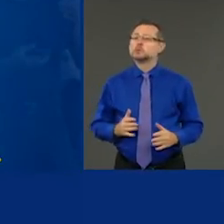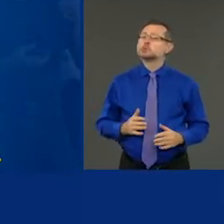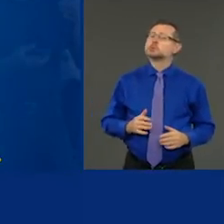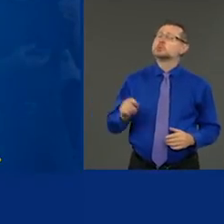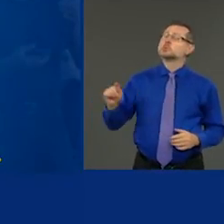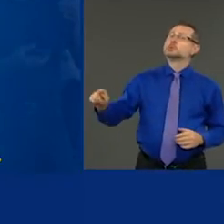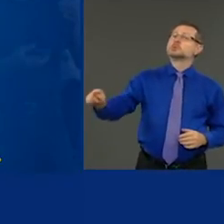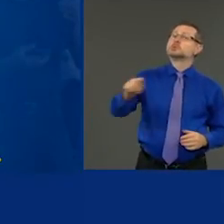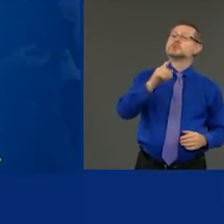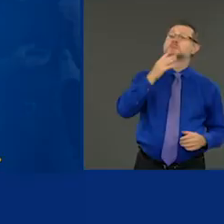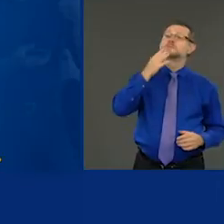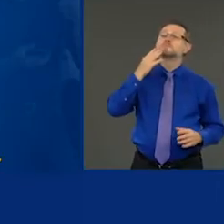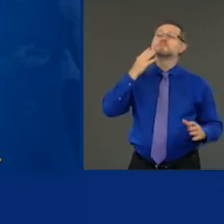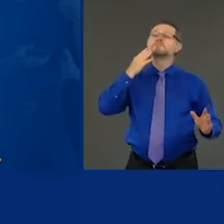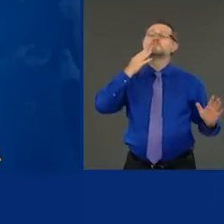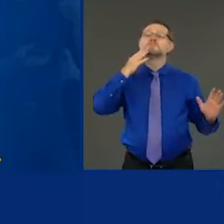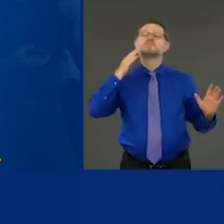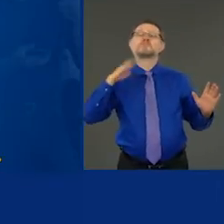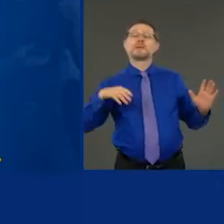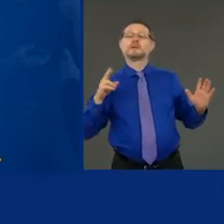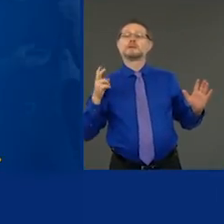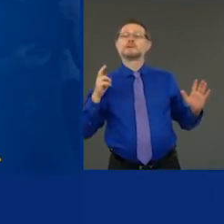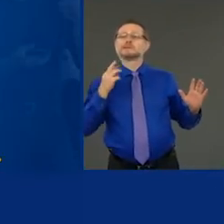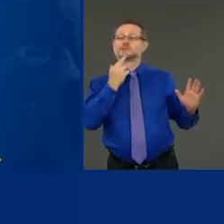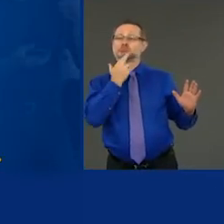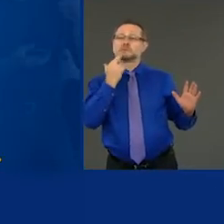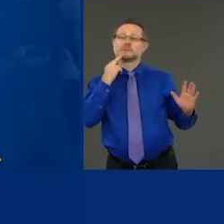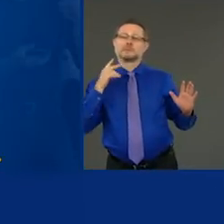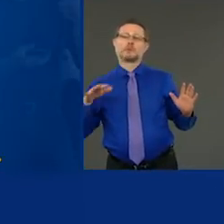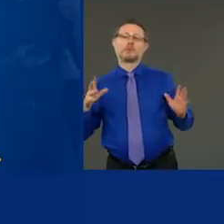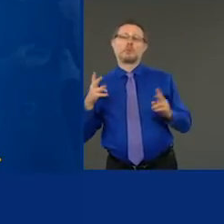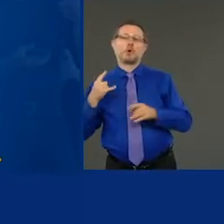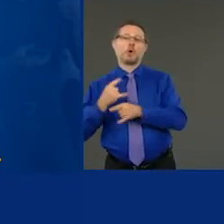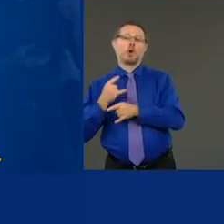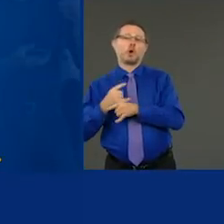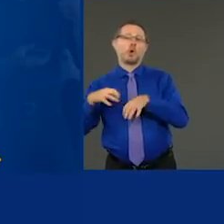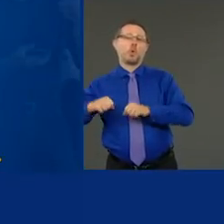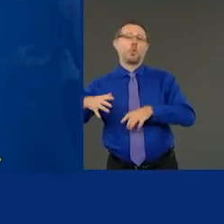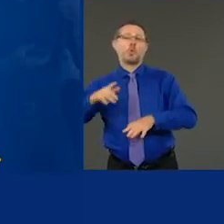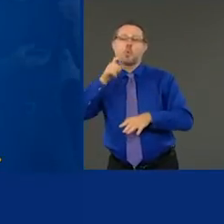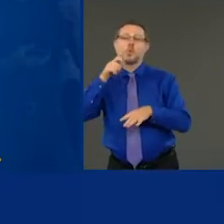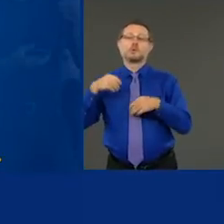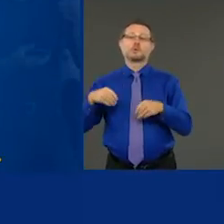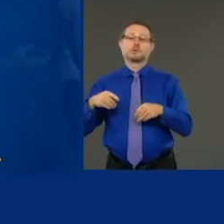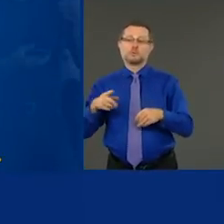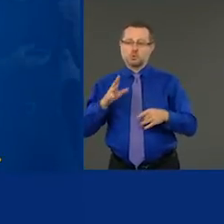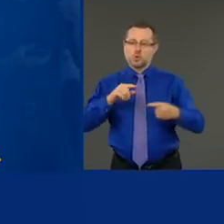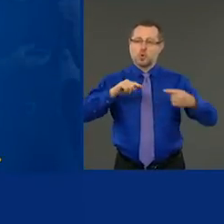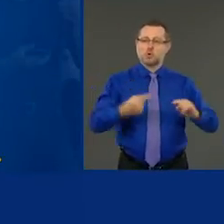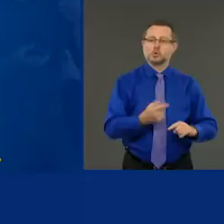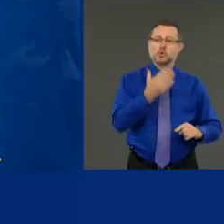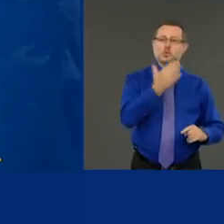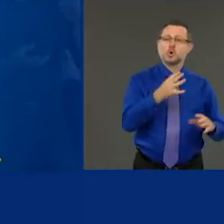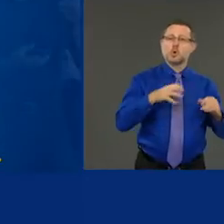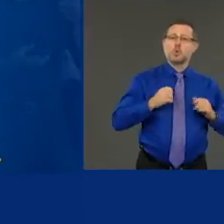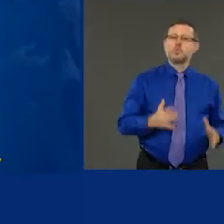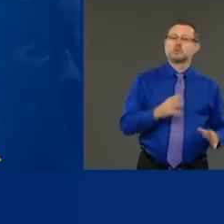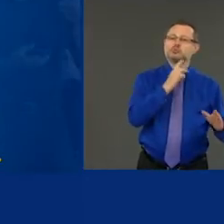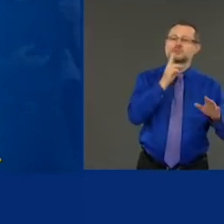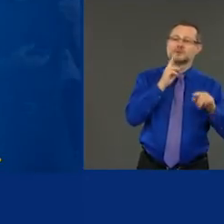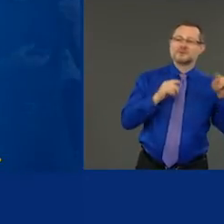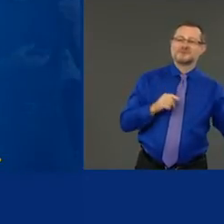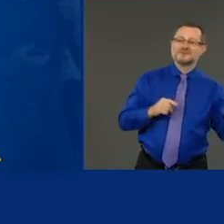bar owners are going to make it worse for the good ones. Most restaurants and bars are